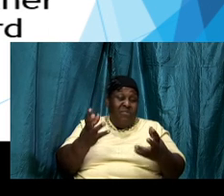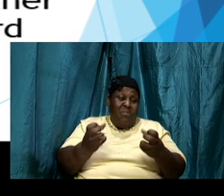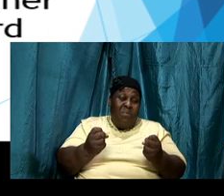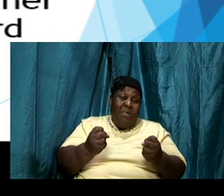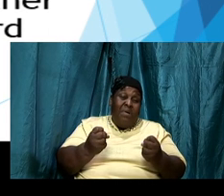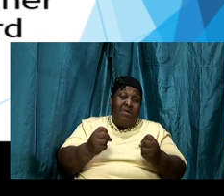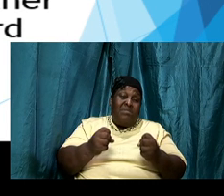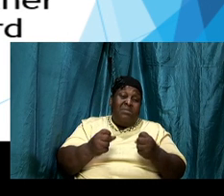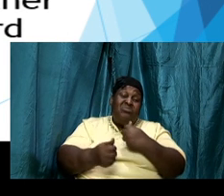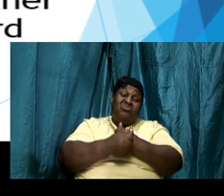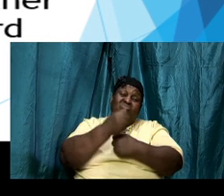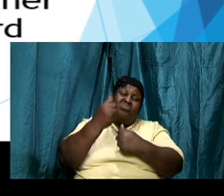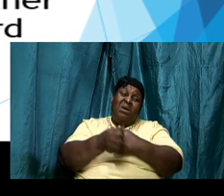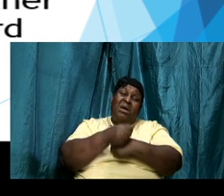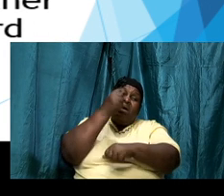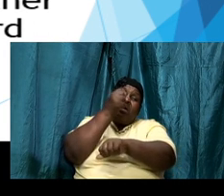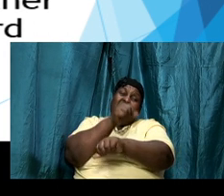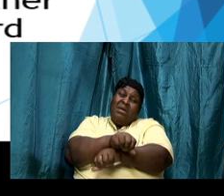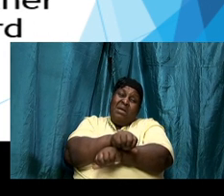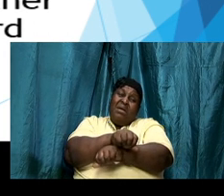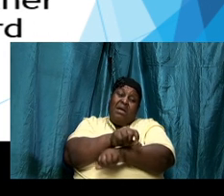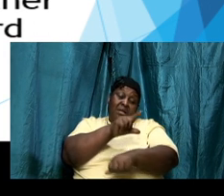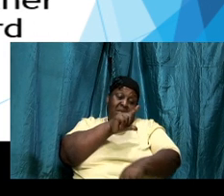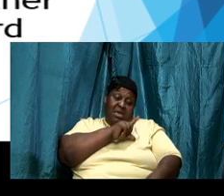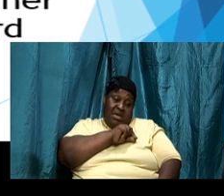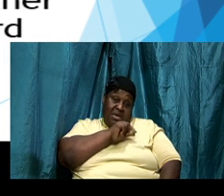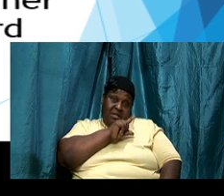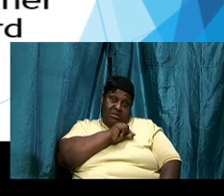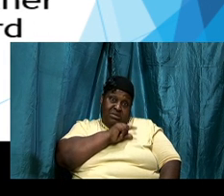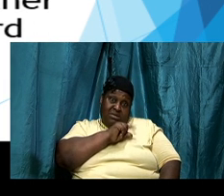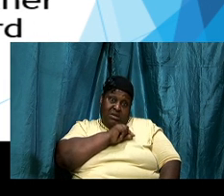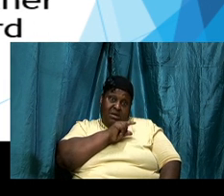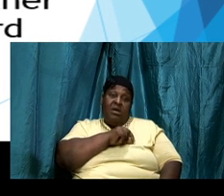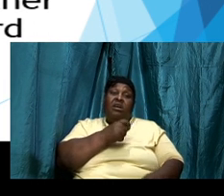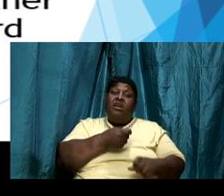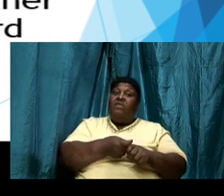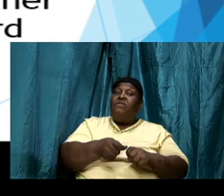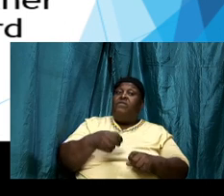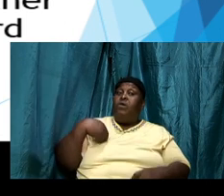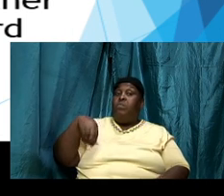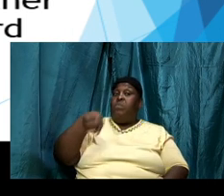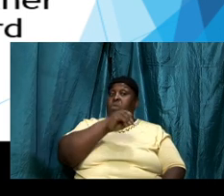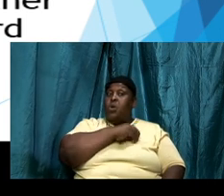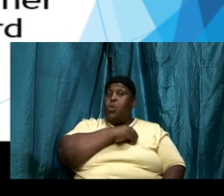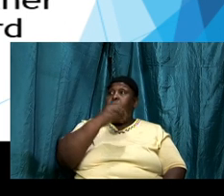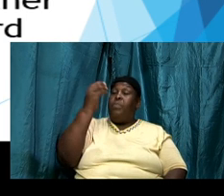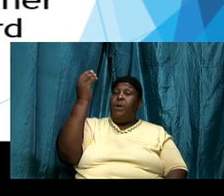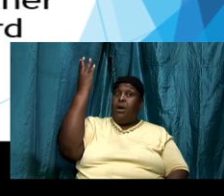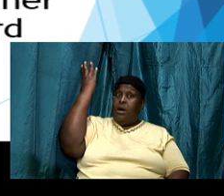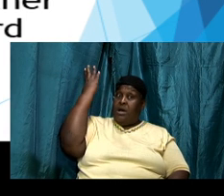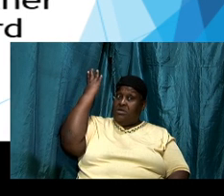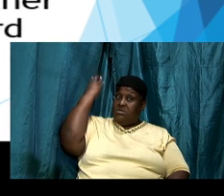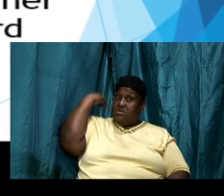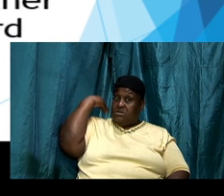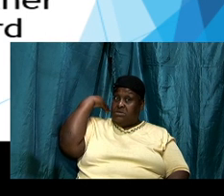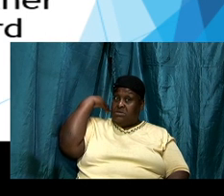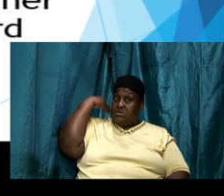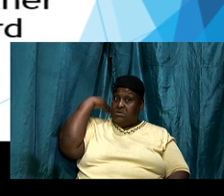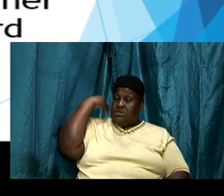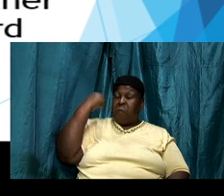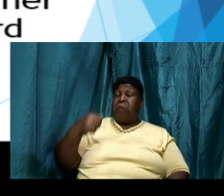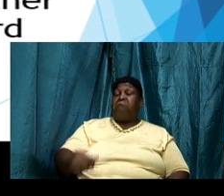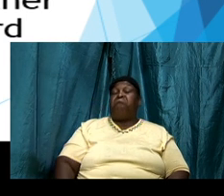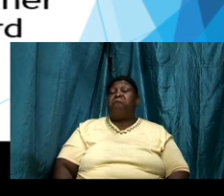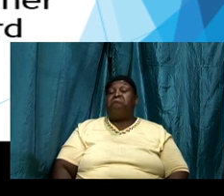from our past and I make the point that after 10 years some folks can